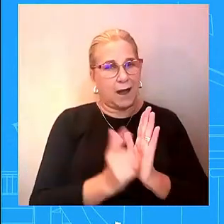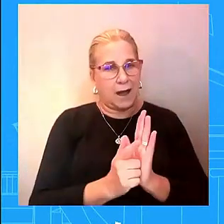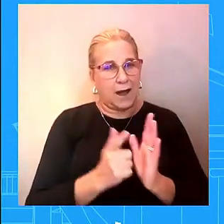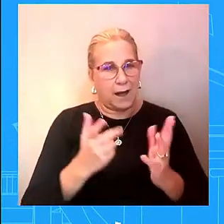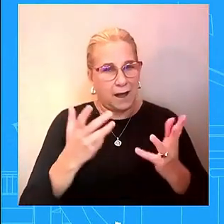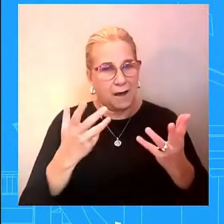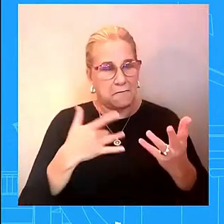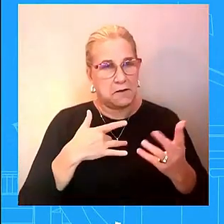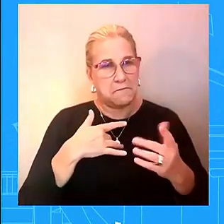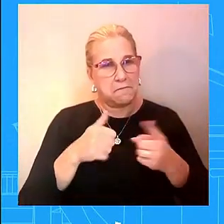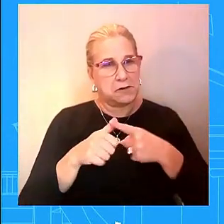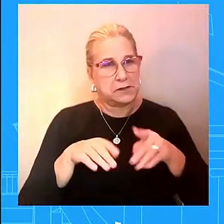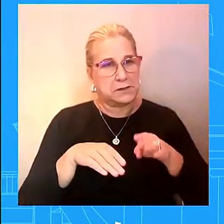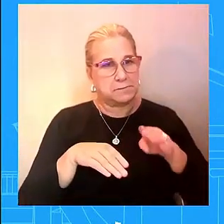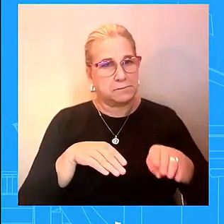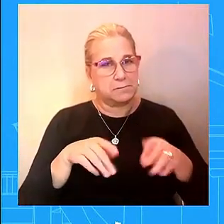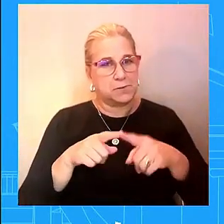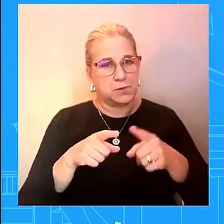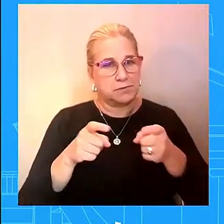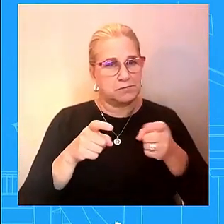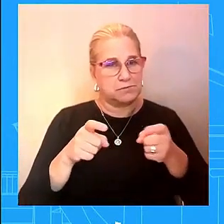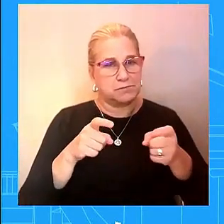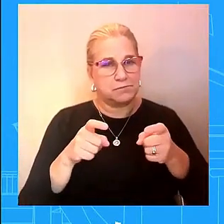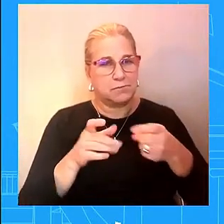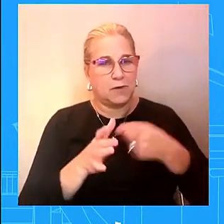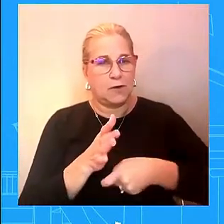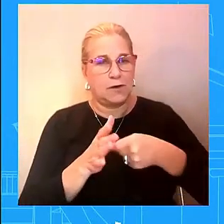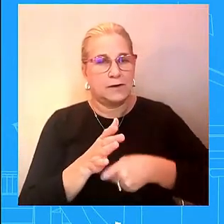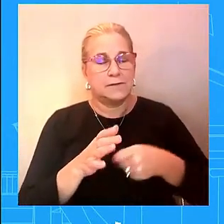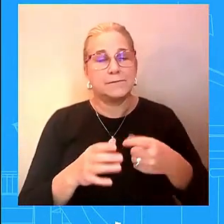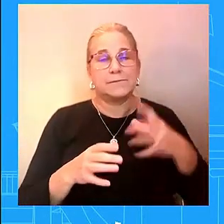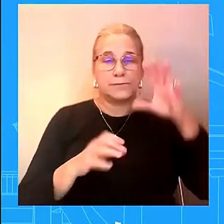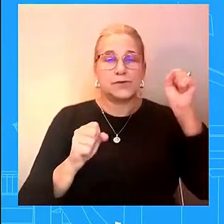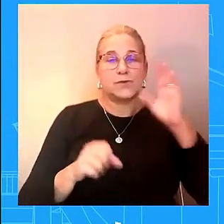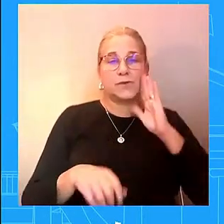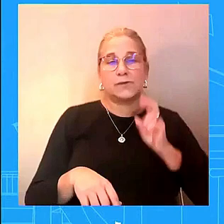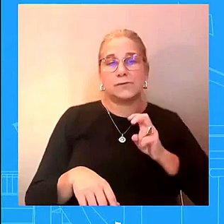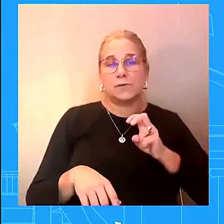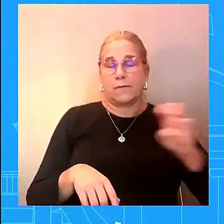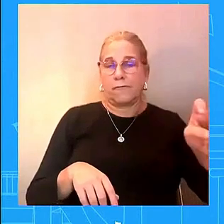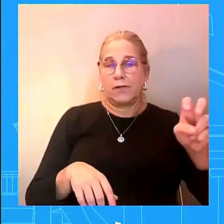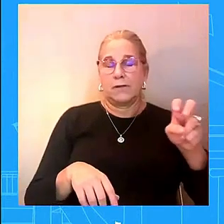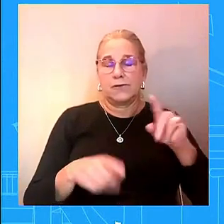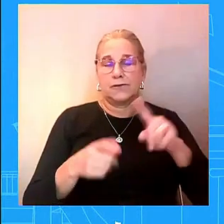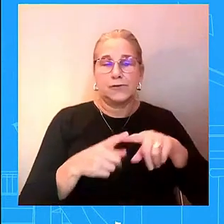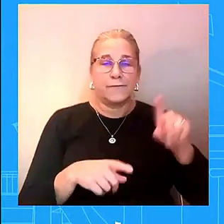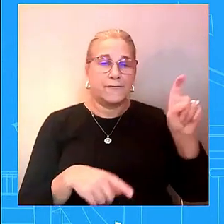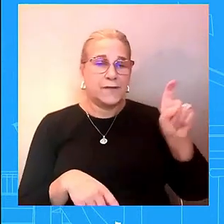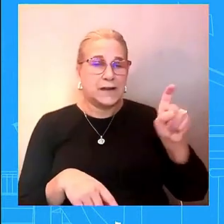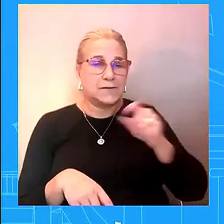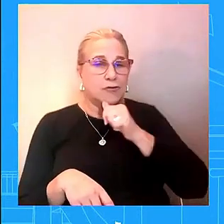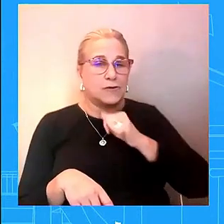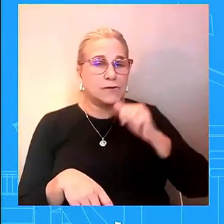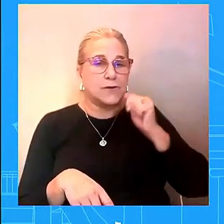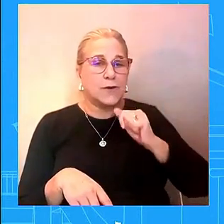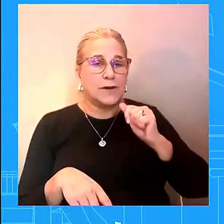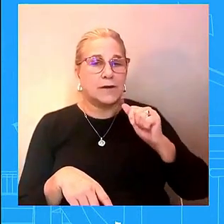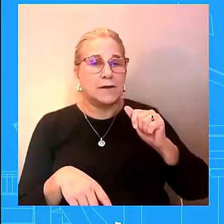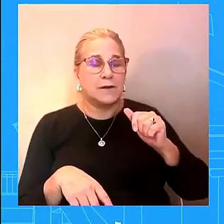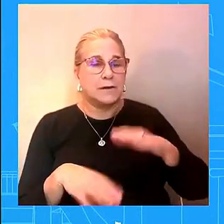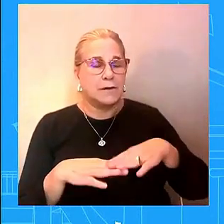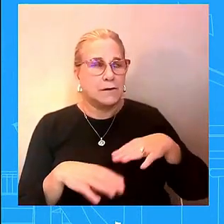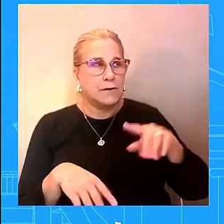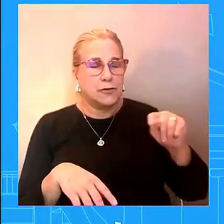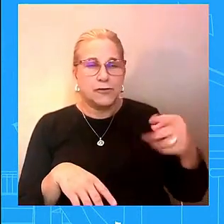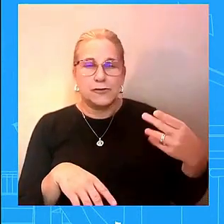where he will deliver remarks at the gila river indian community and discuss the biden harris administration's